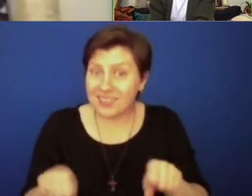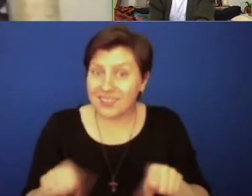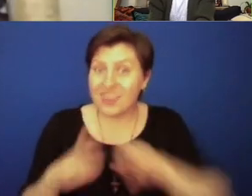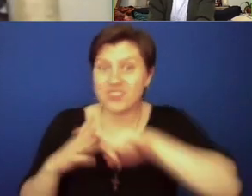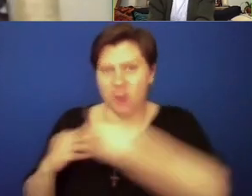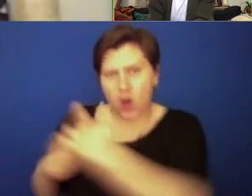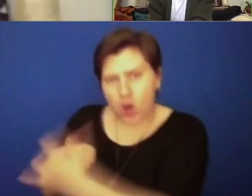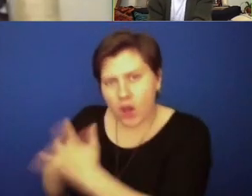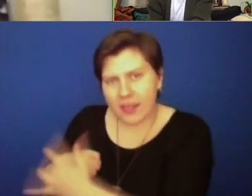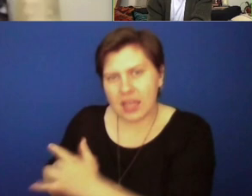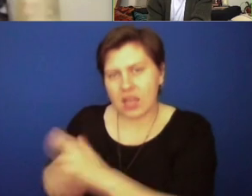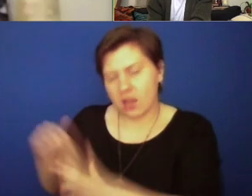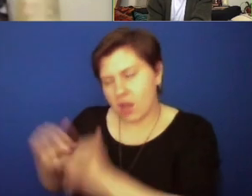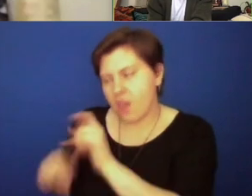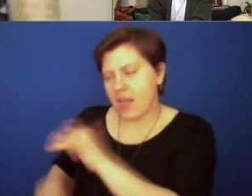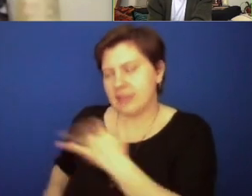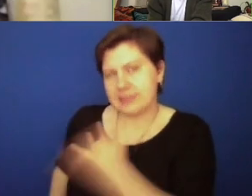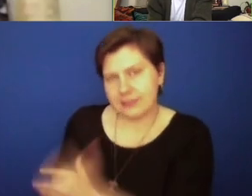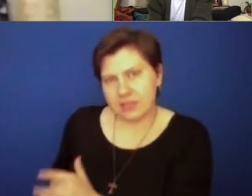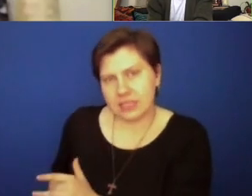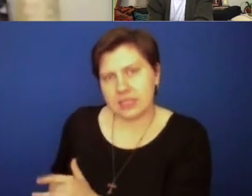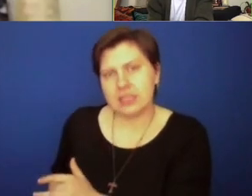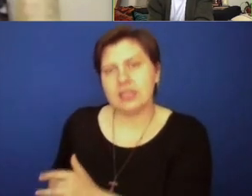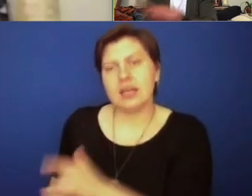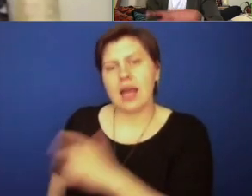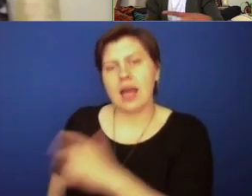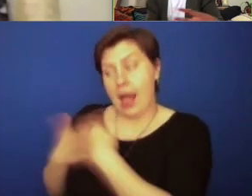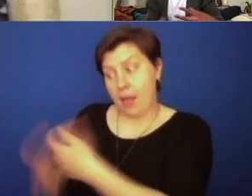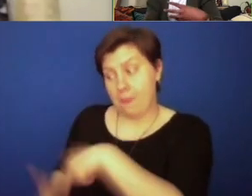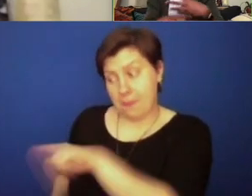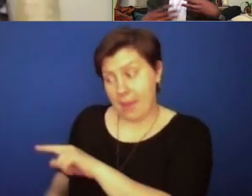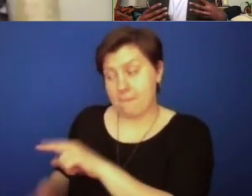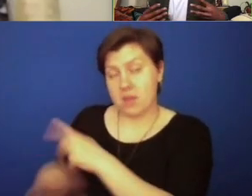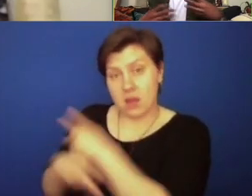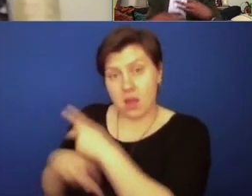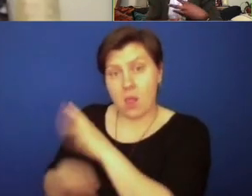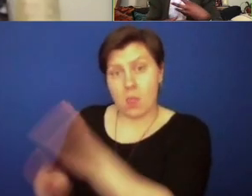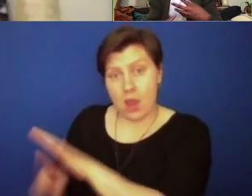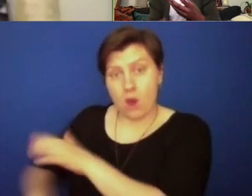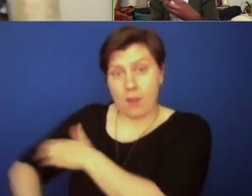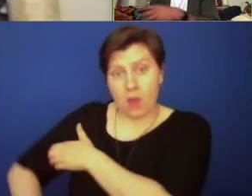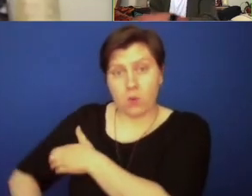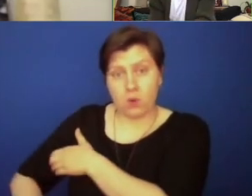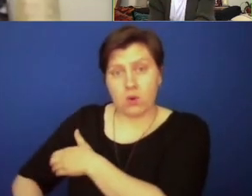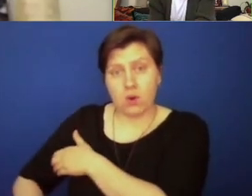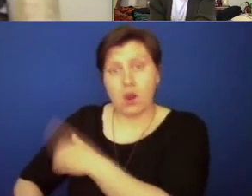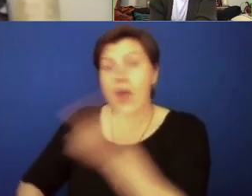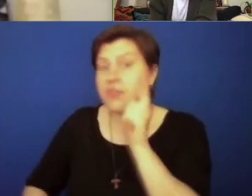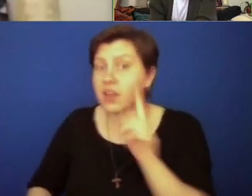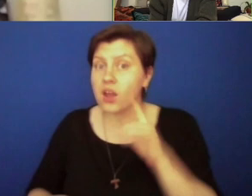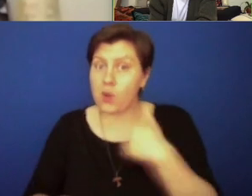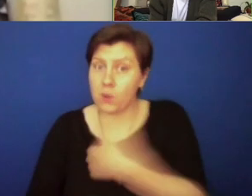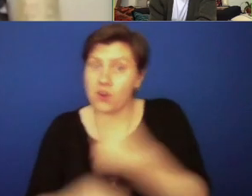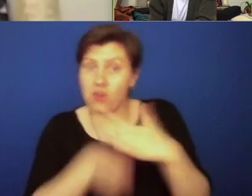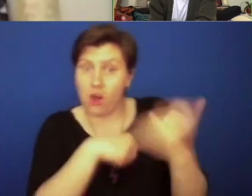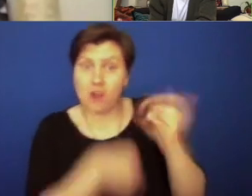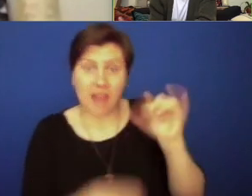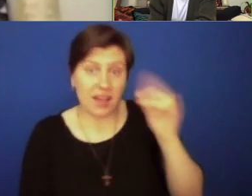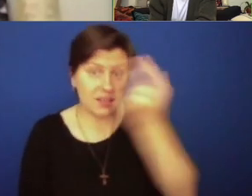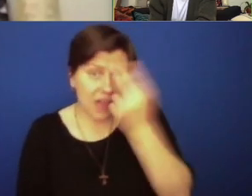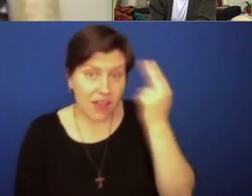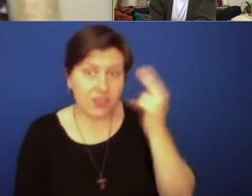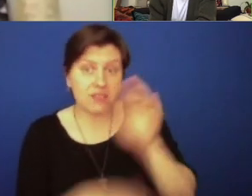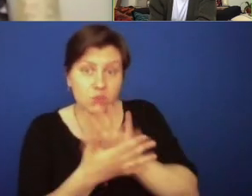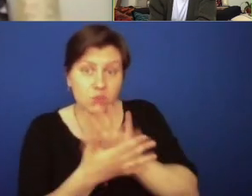early. We have to build that sensitivity in our kids. And we have to help them discover their power within. And I think that we're called to do that as